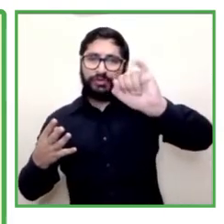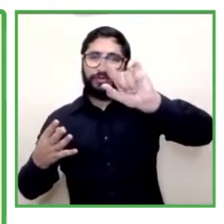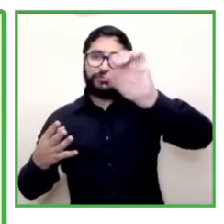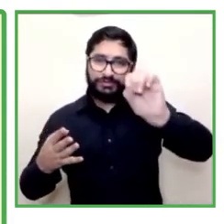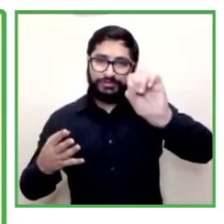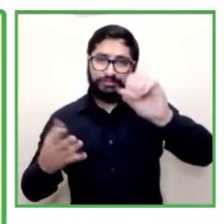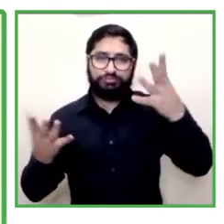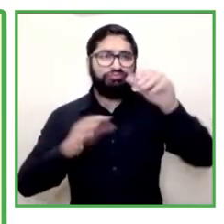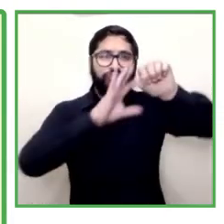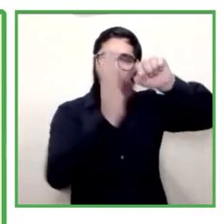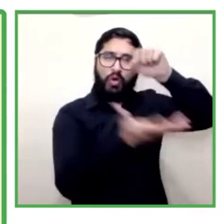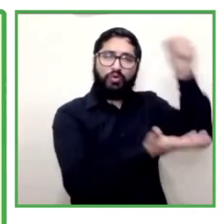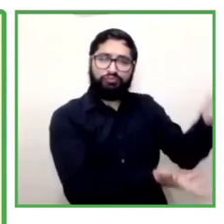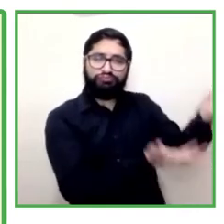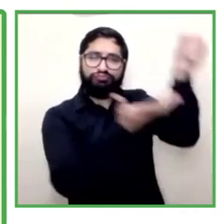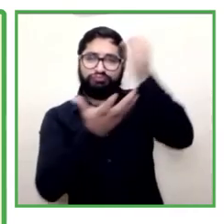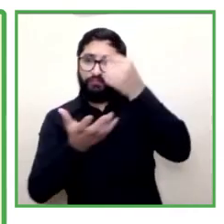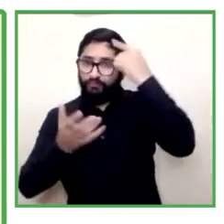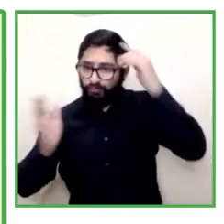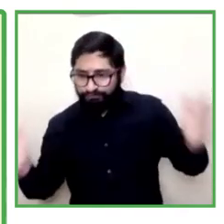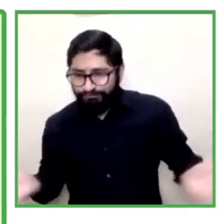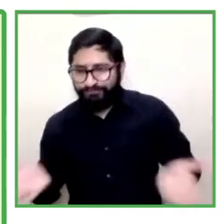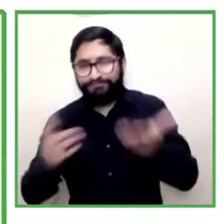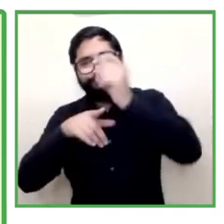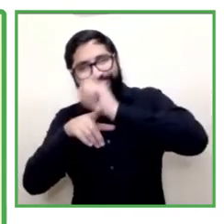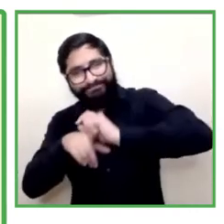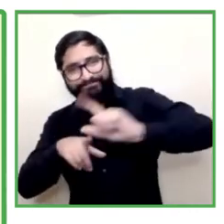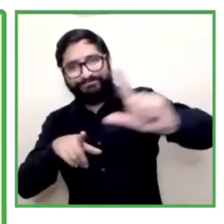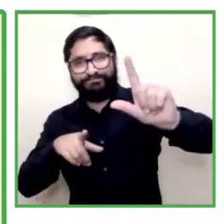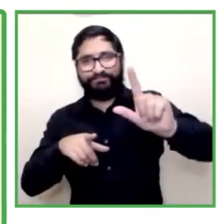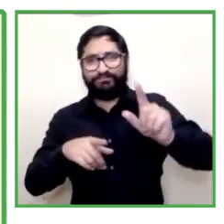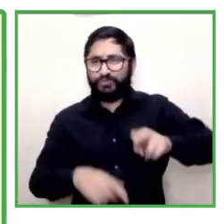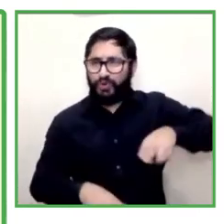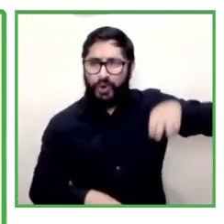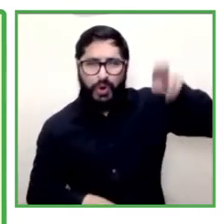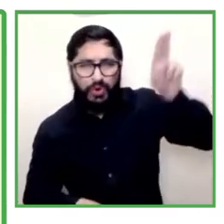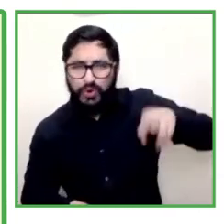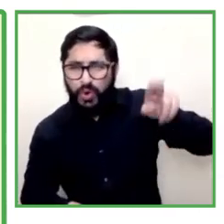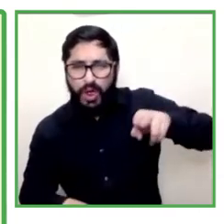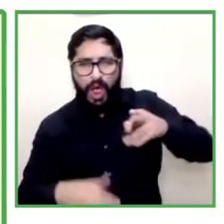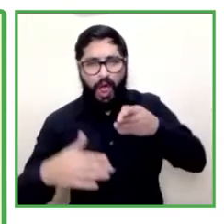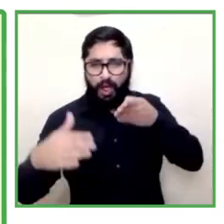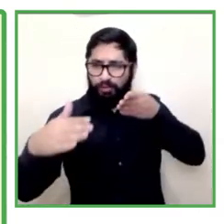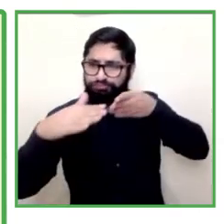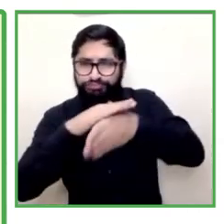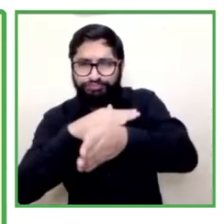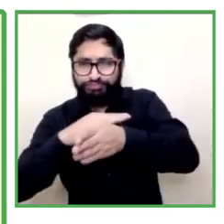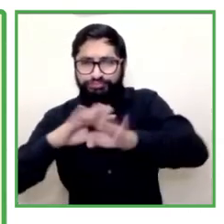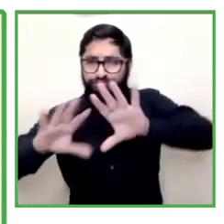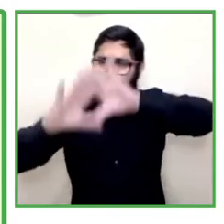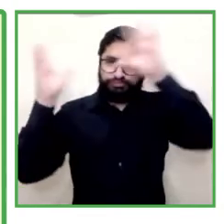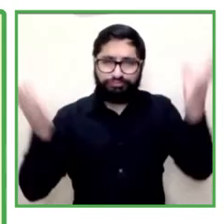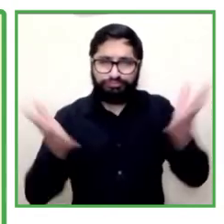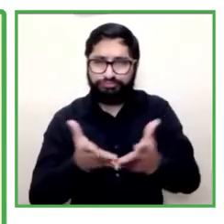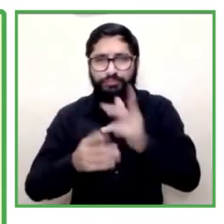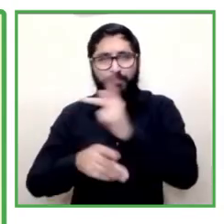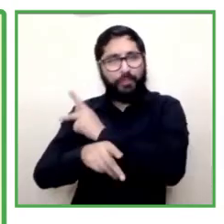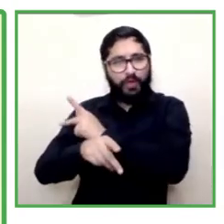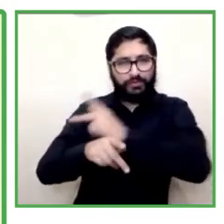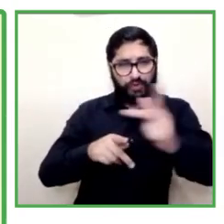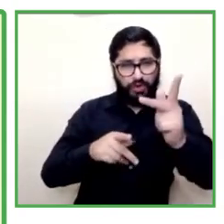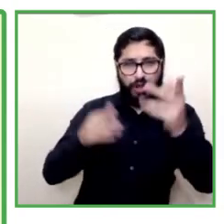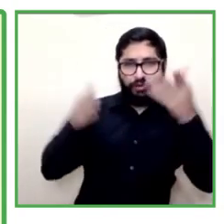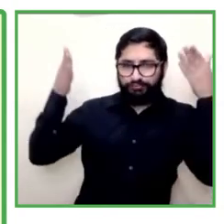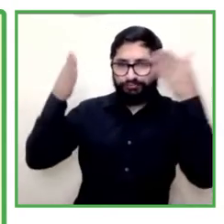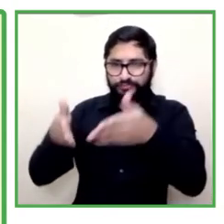but we have never been able to enter the competitive world and to do this you have to be